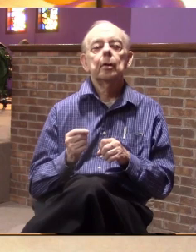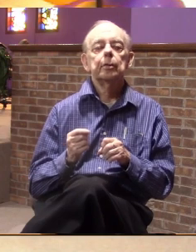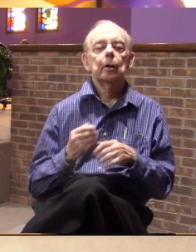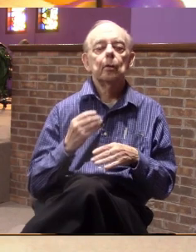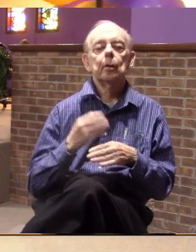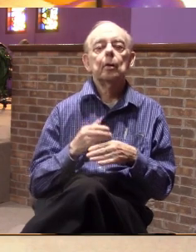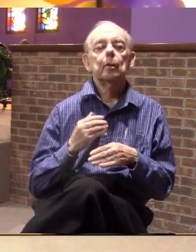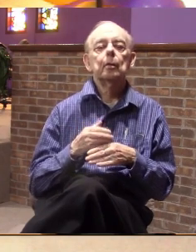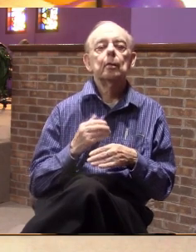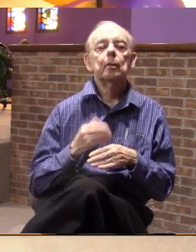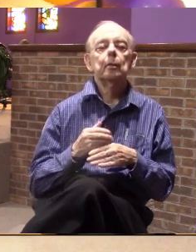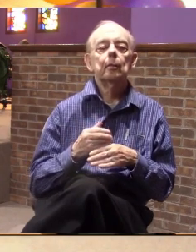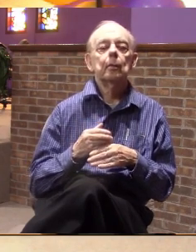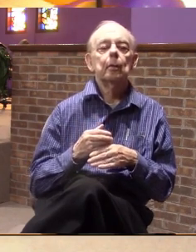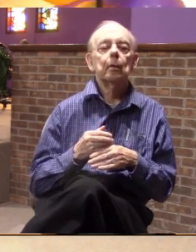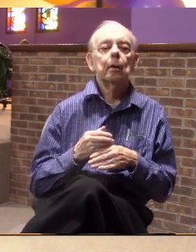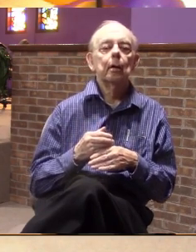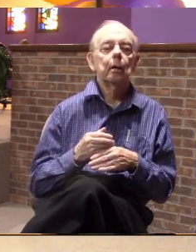glass window